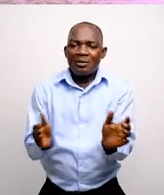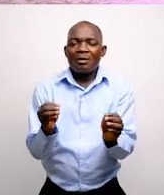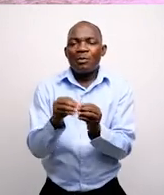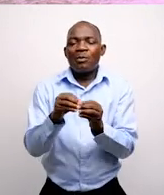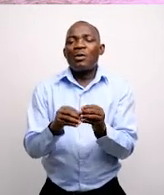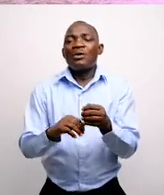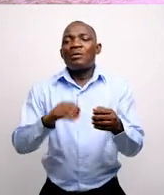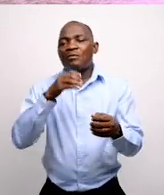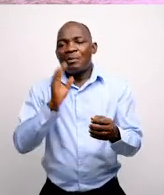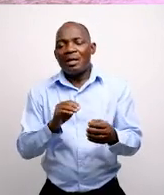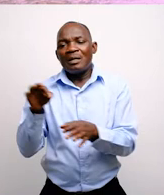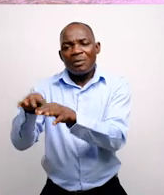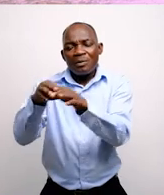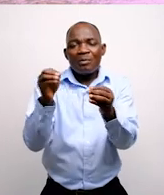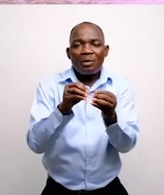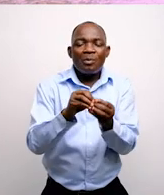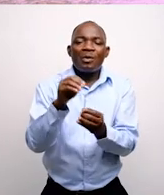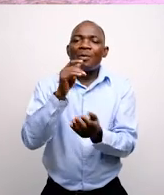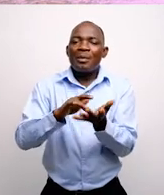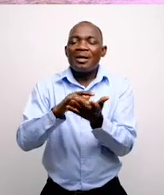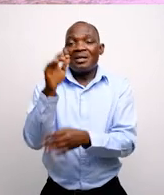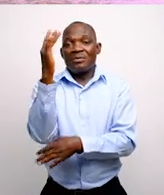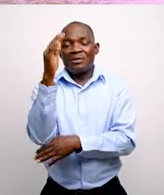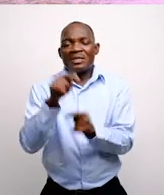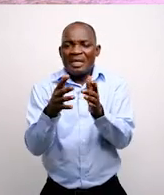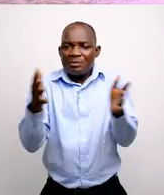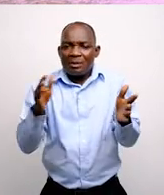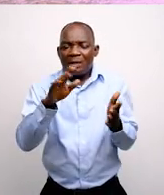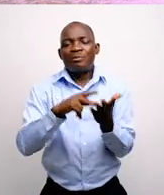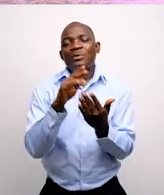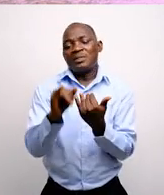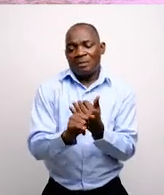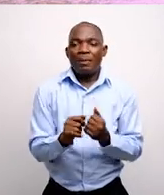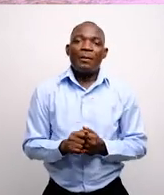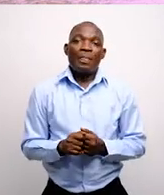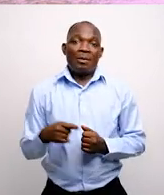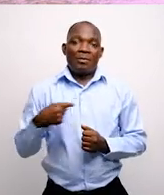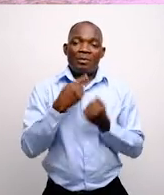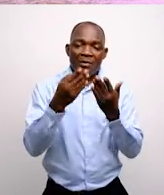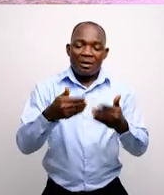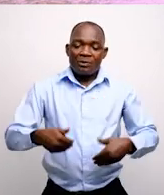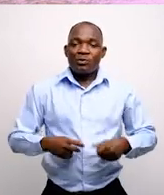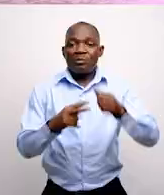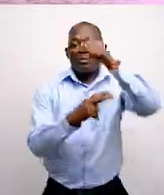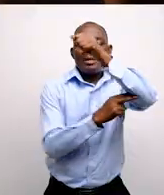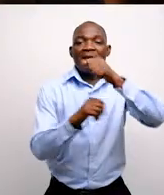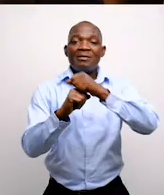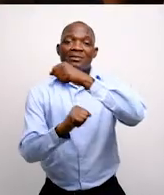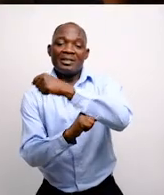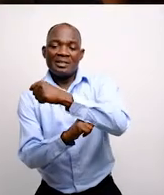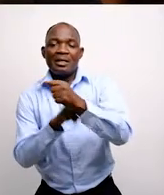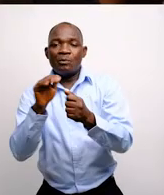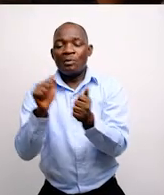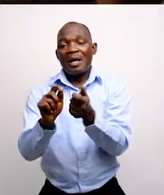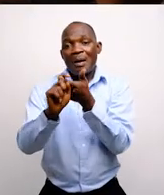work and encourage more farm owners to plant medicinal trees and expand the project. We thank Youth Bridge